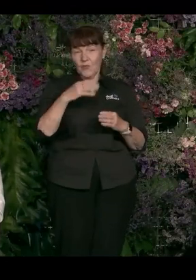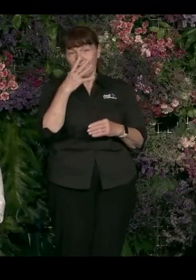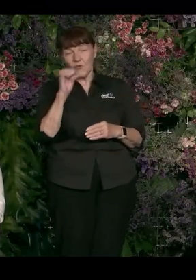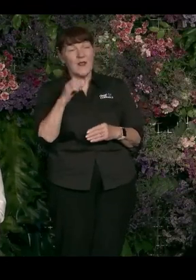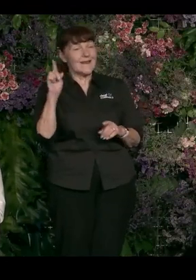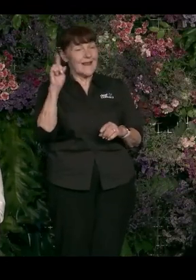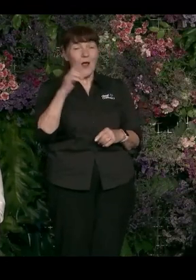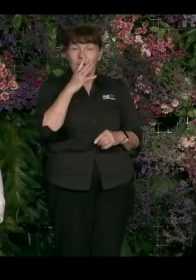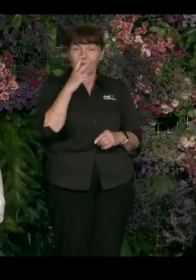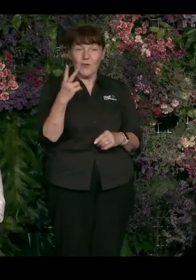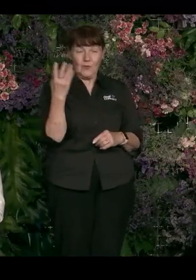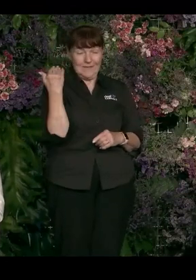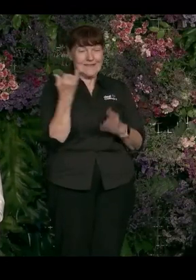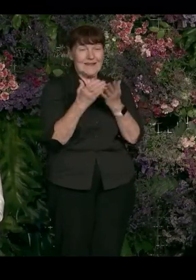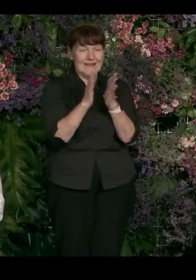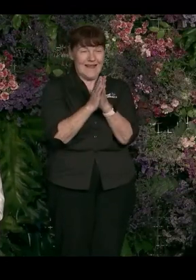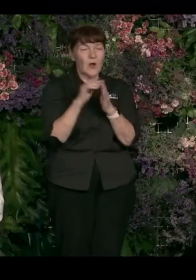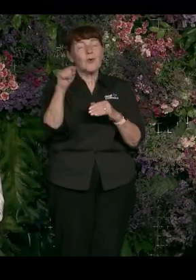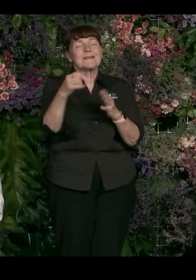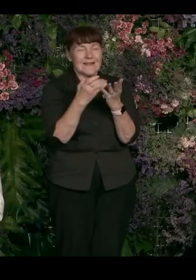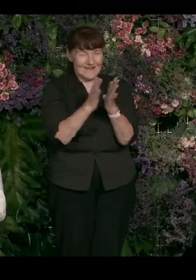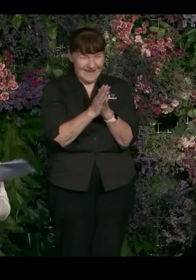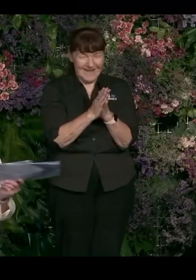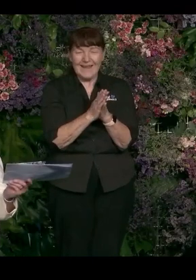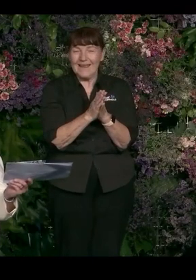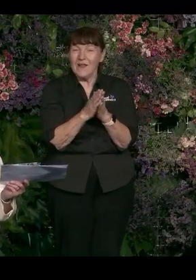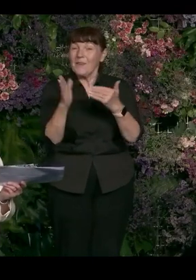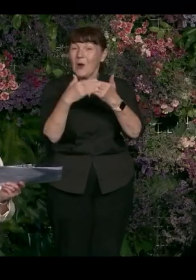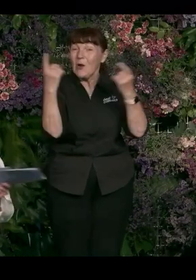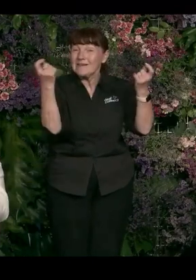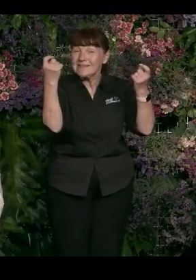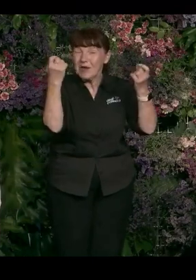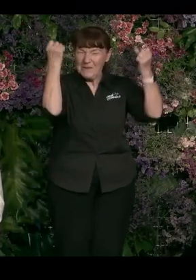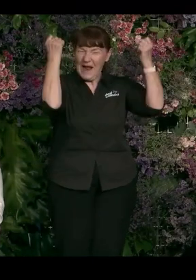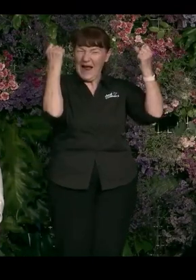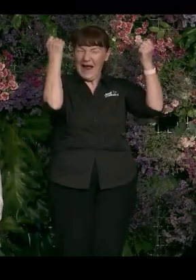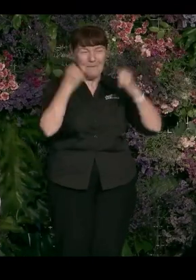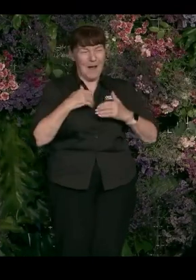42 on Sunday, closing ceremony. Amazing.